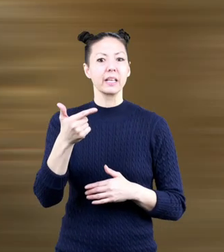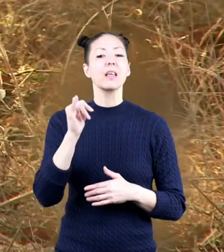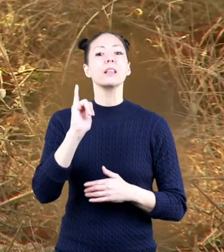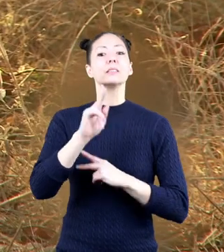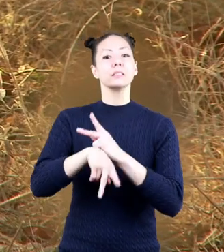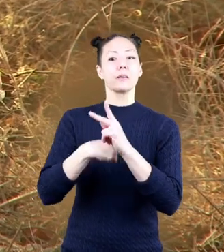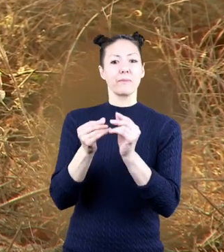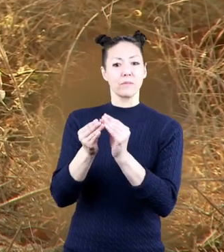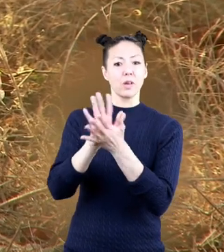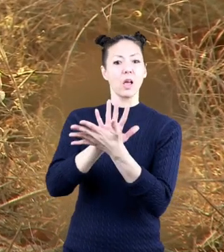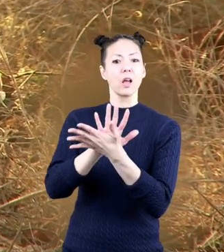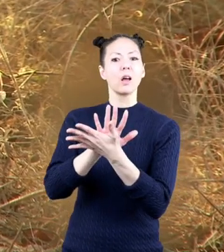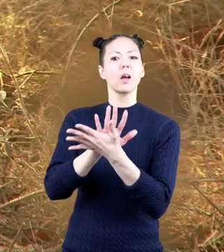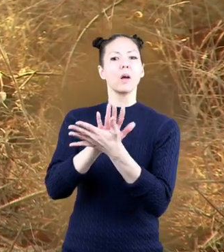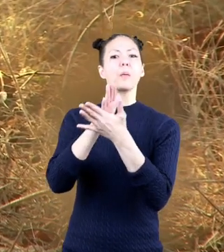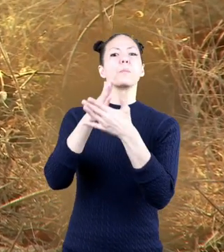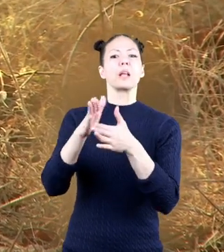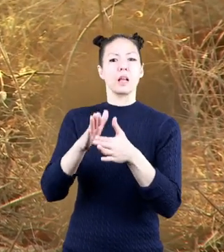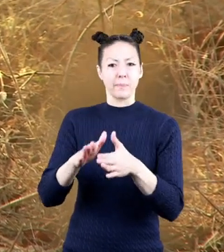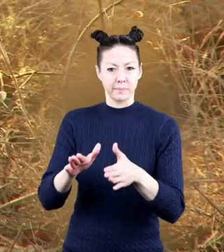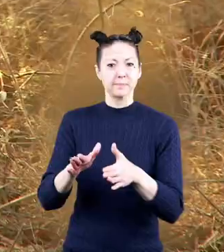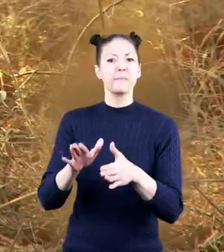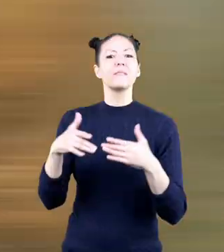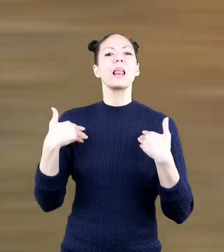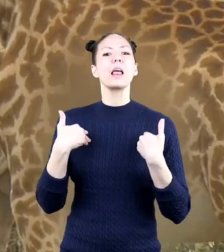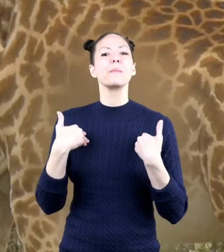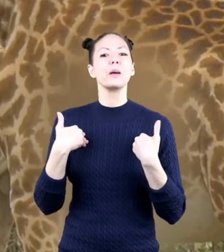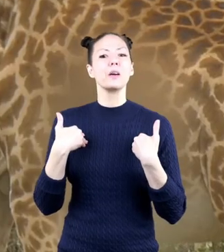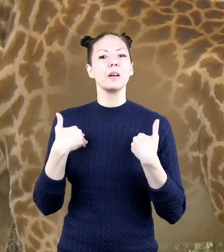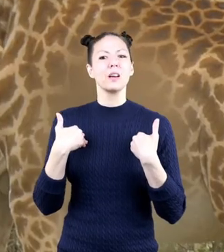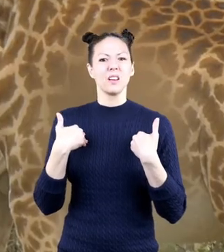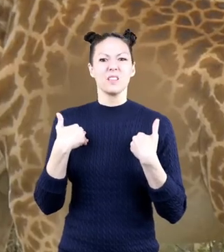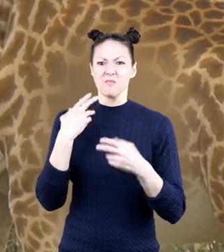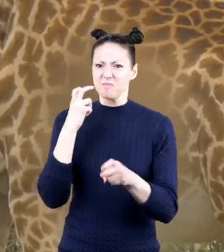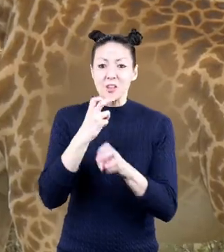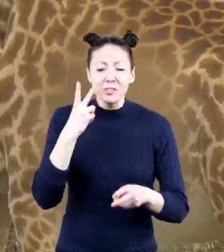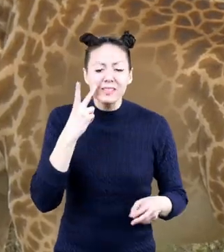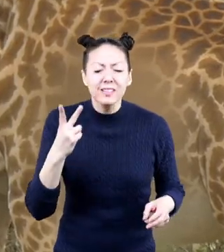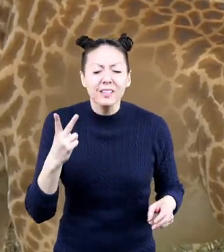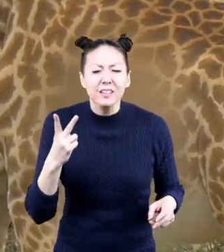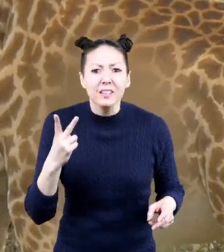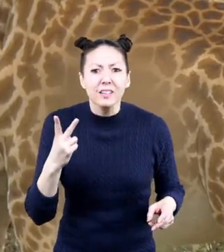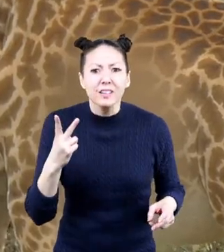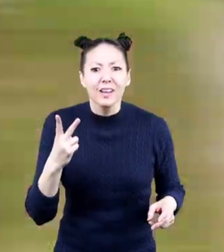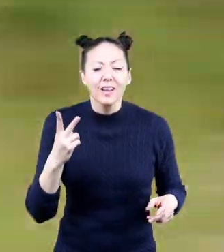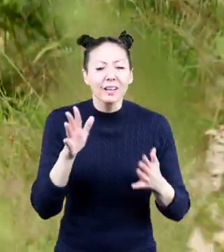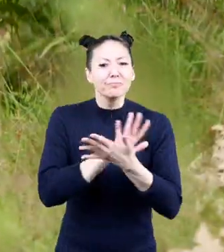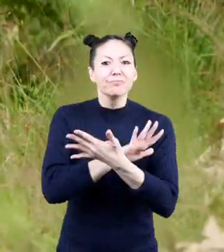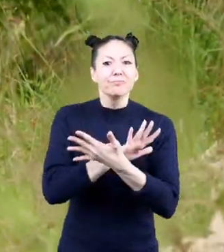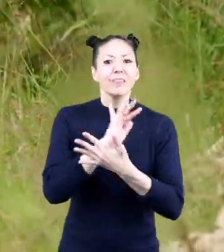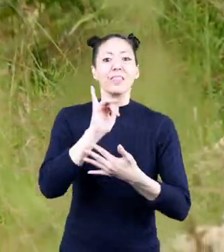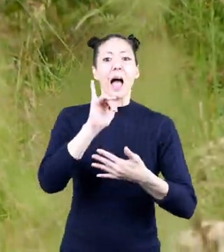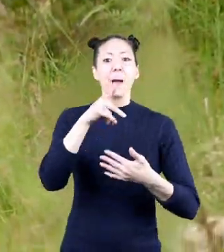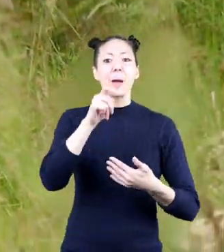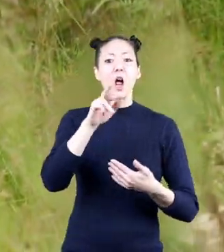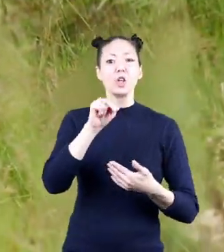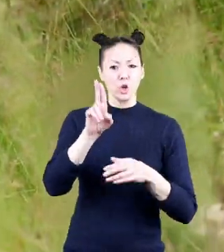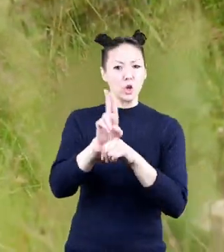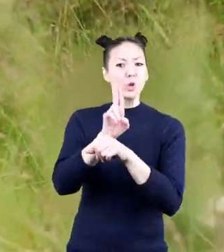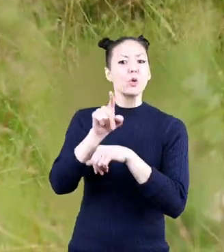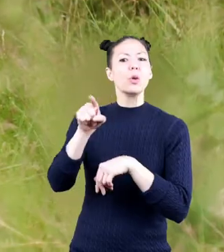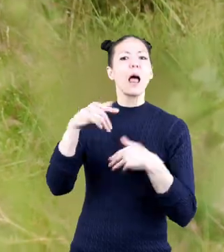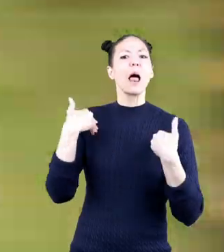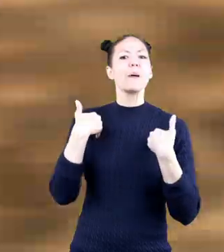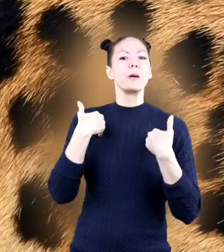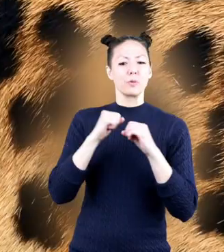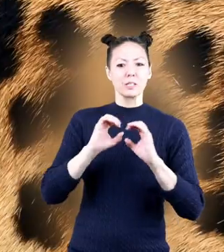This type of camouflage breaks up the outlines of an animal making them difficult to see. Patterning is used